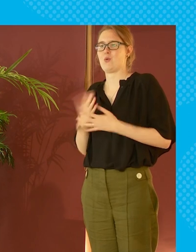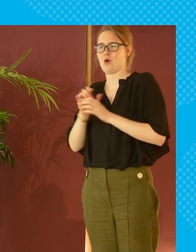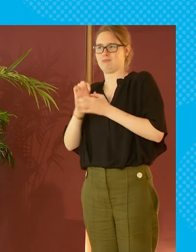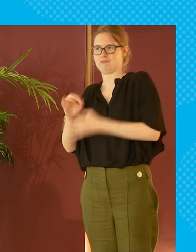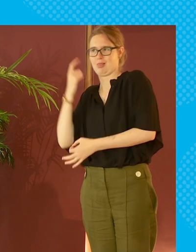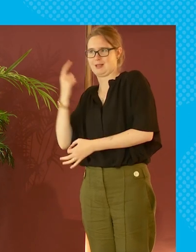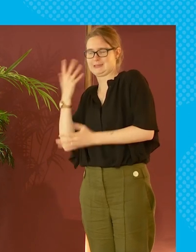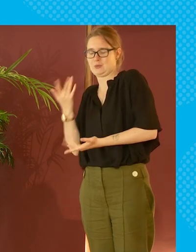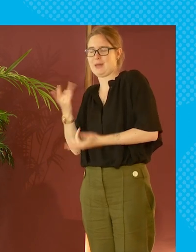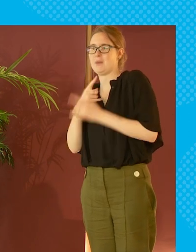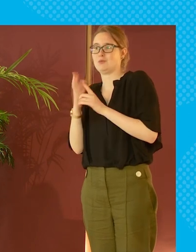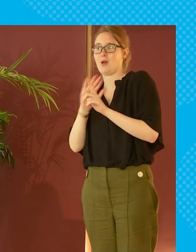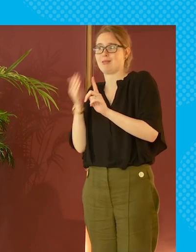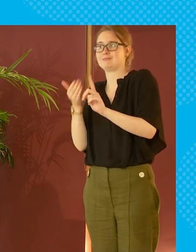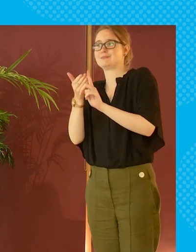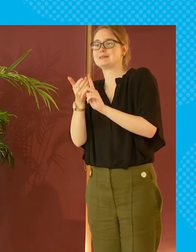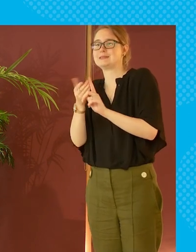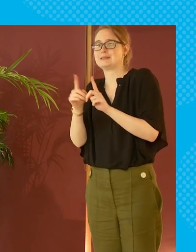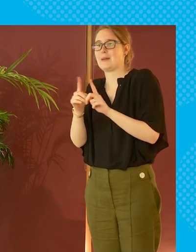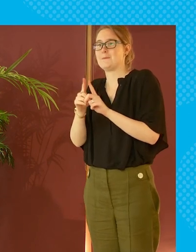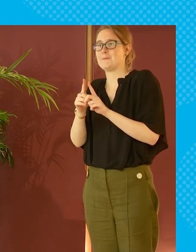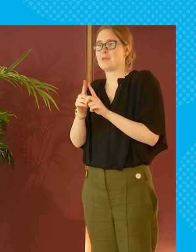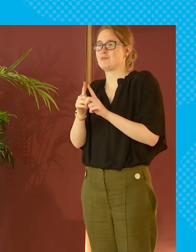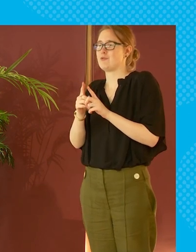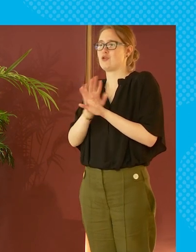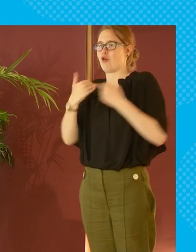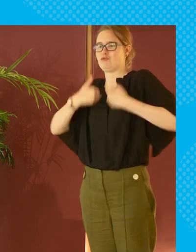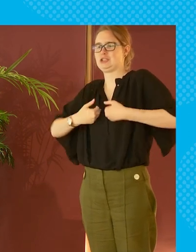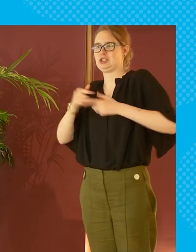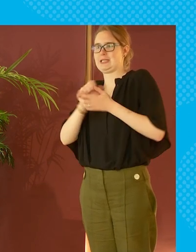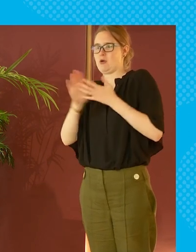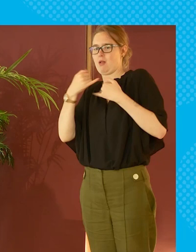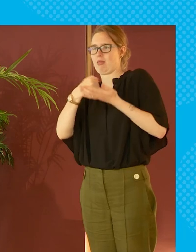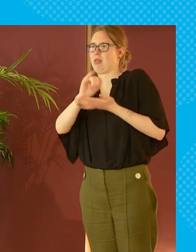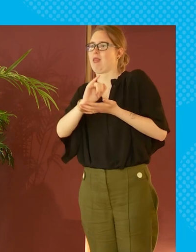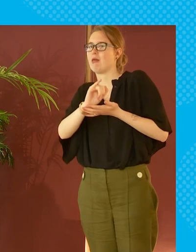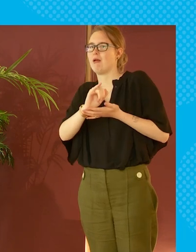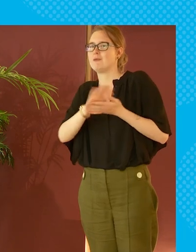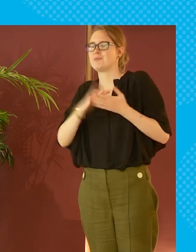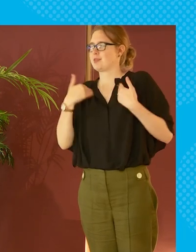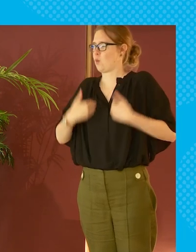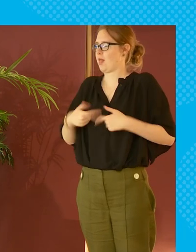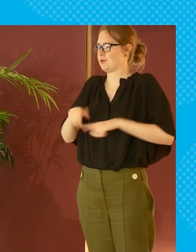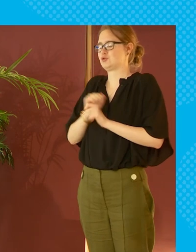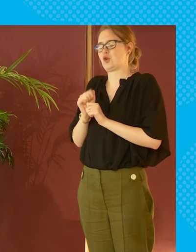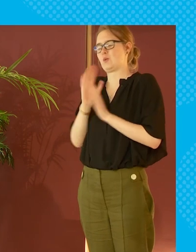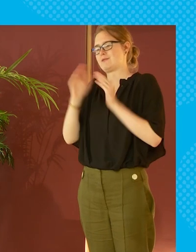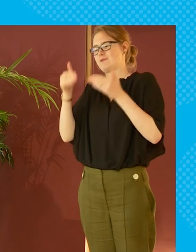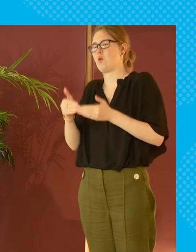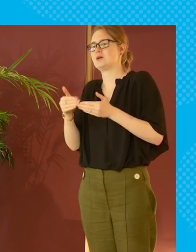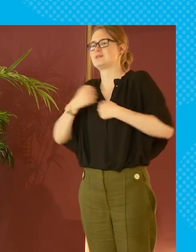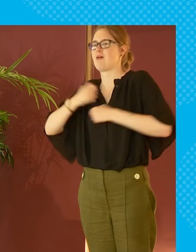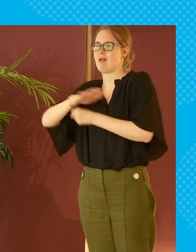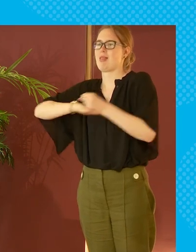well we're not quite london yet but we're heading that way and i think like for me that the the wealth thing in scotland that